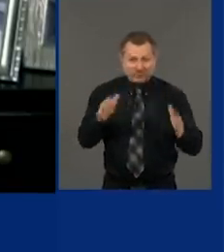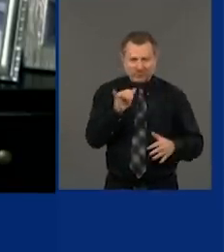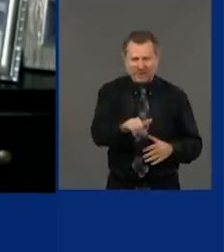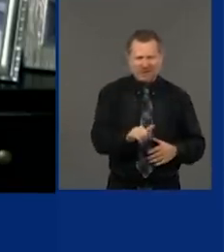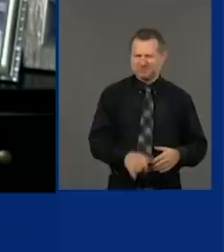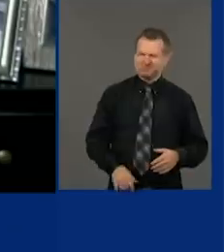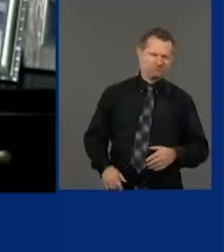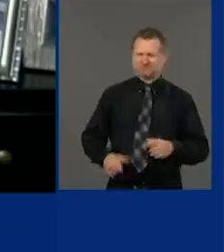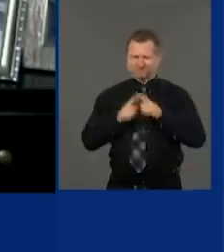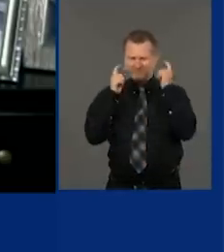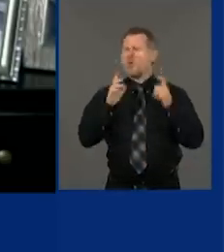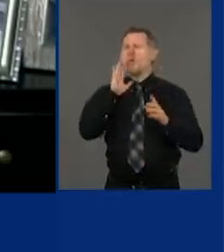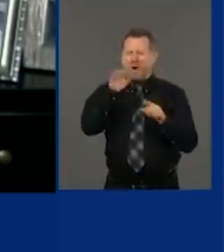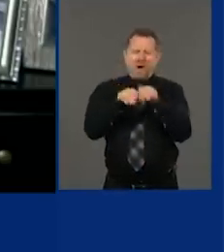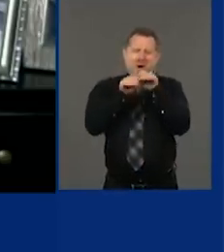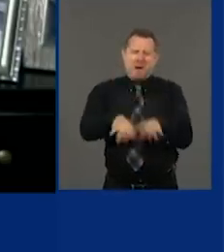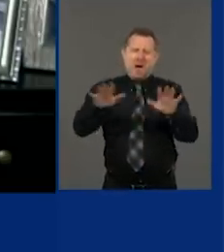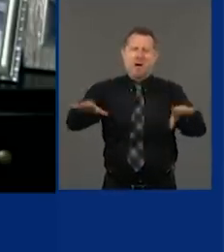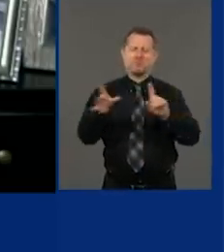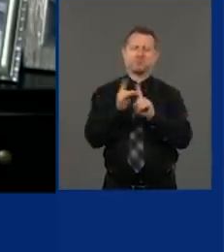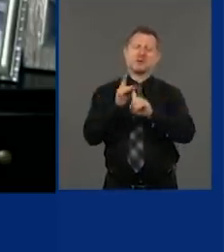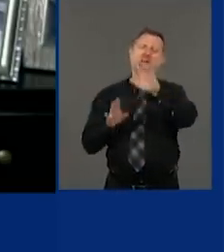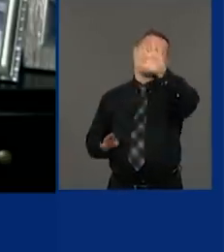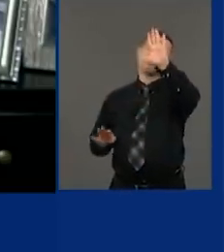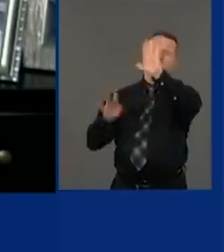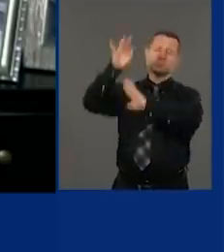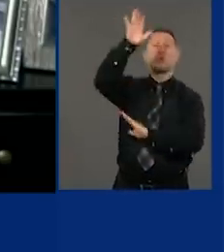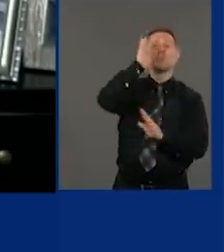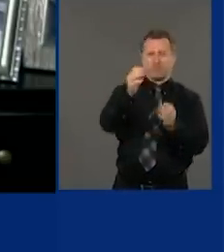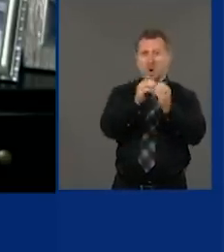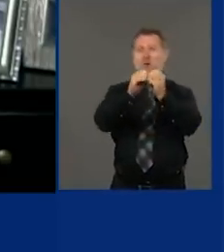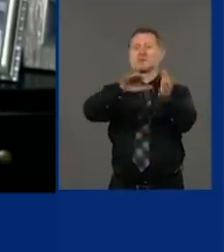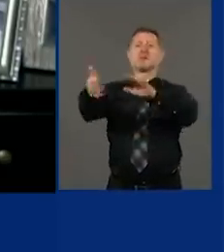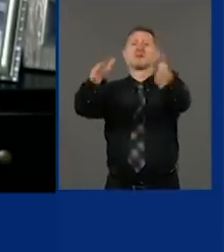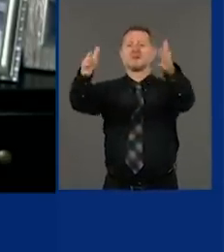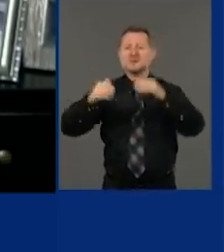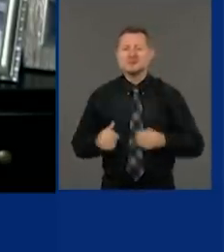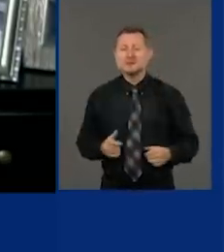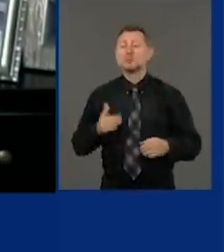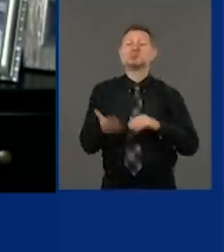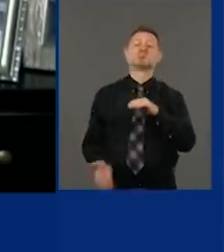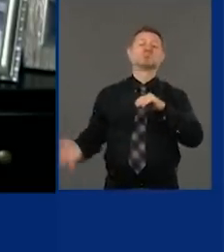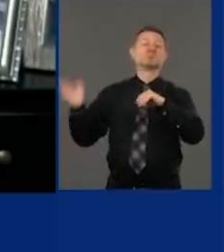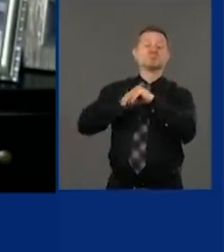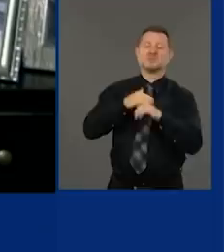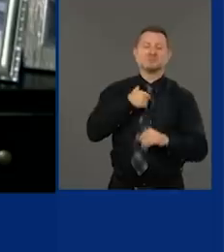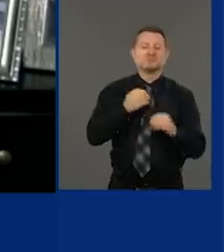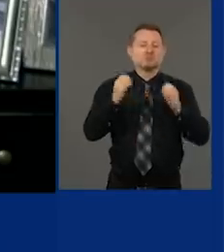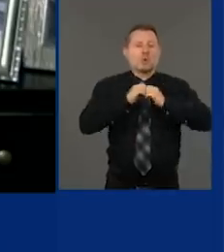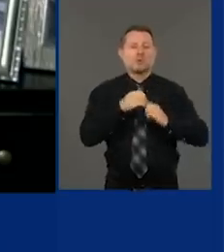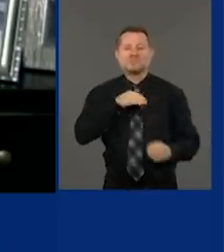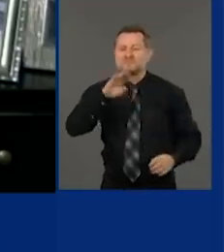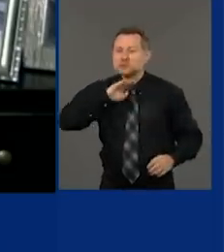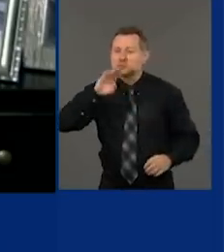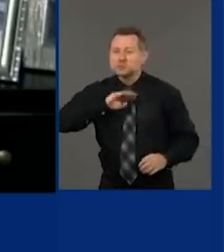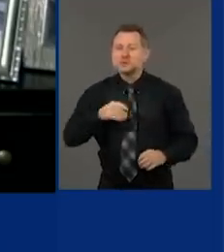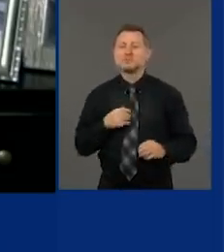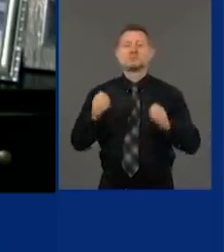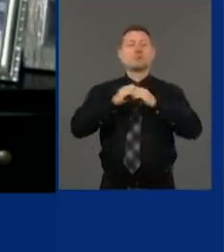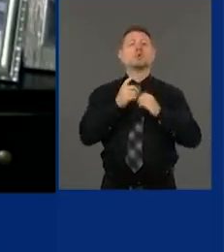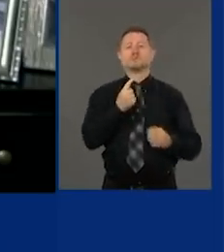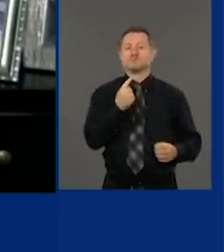continue to unnecessarily watch people die. And what makes it even more frustrating and even more disappointing,